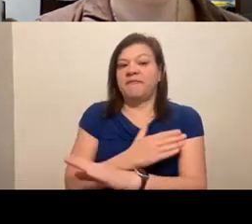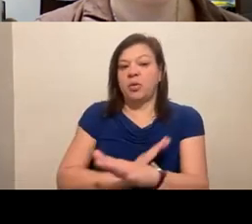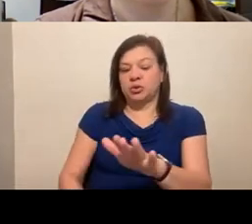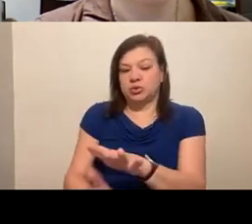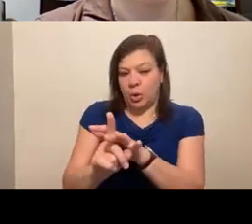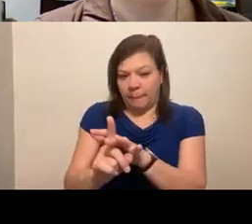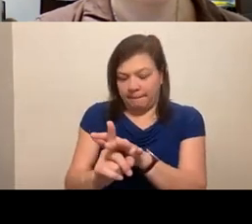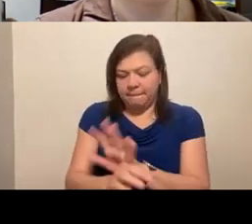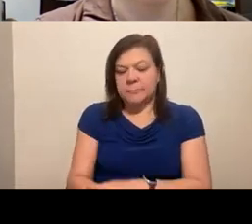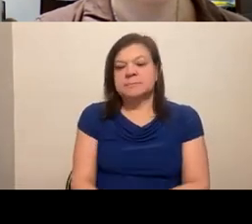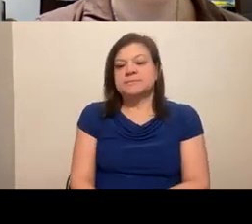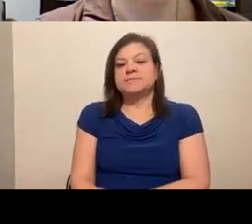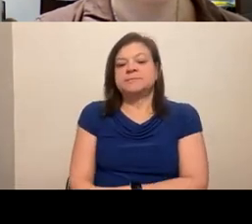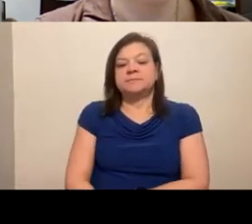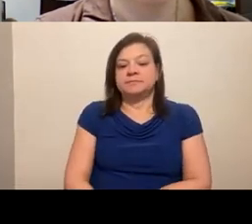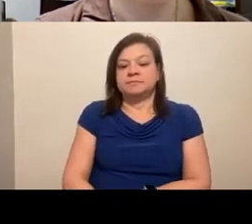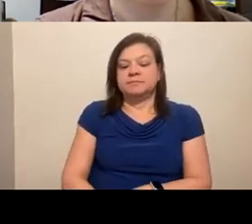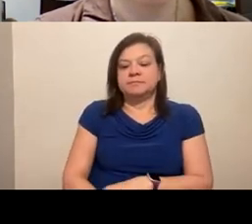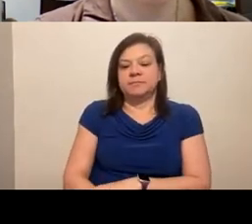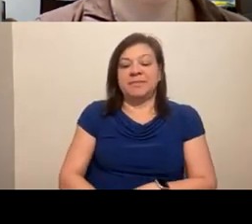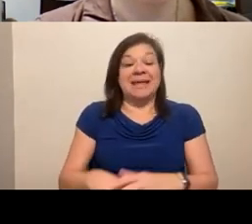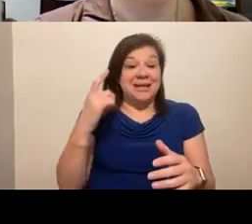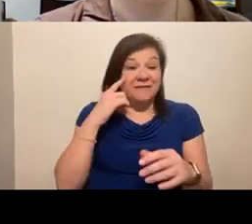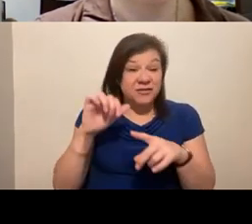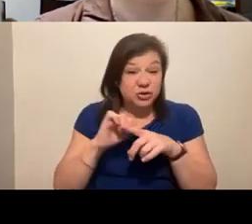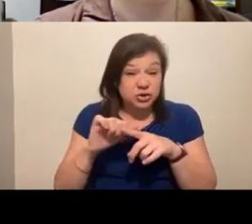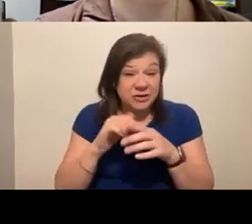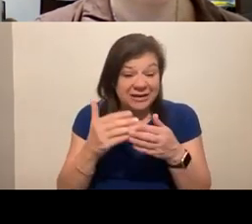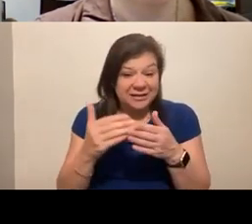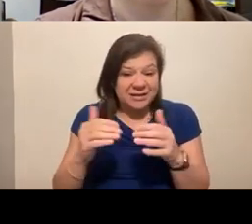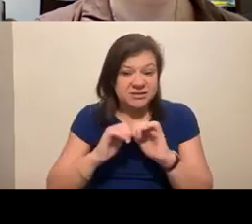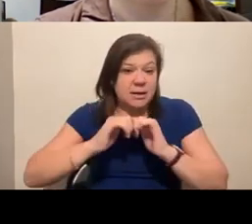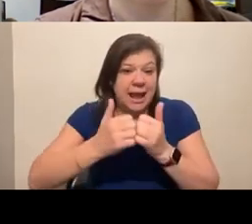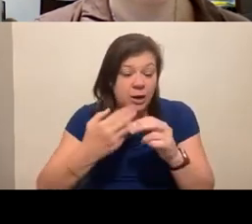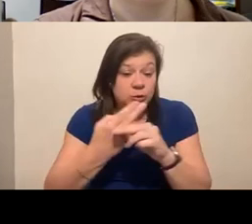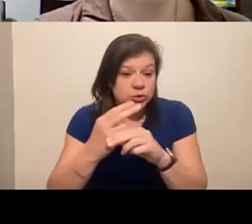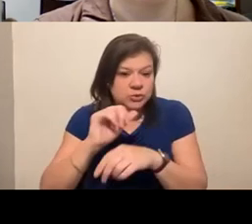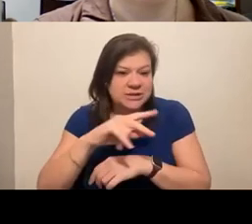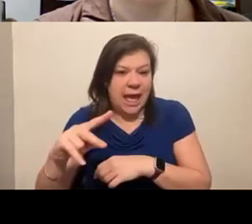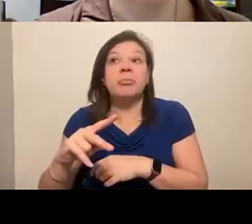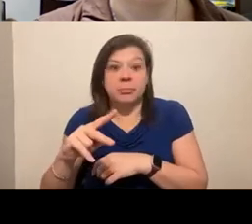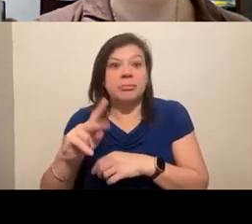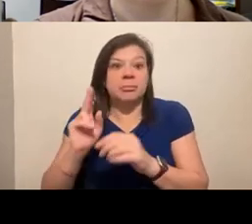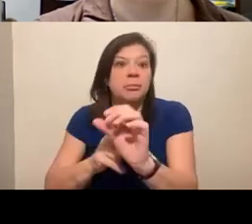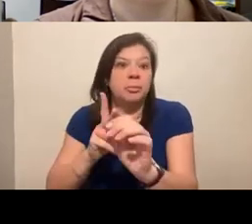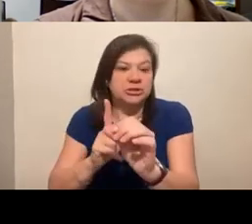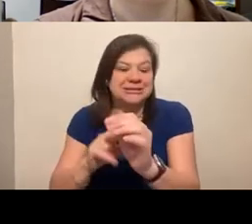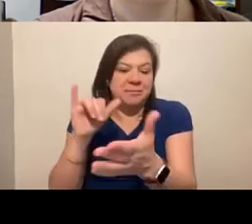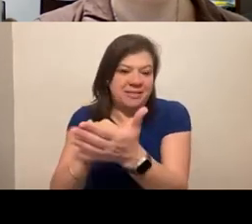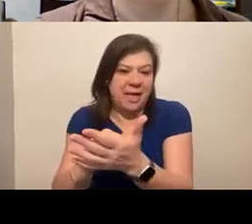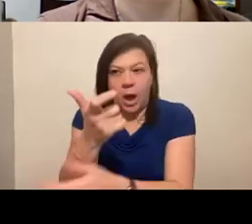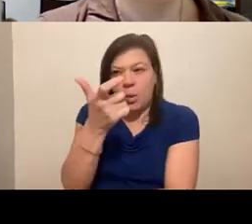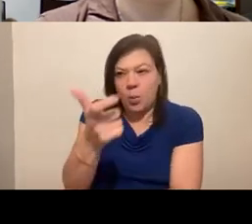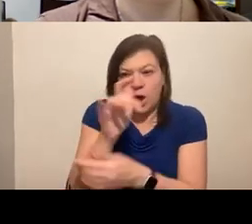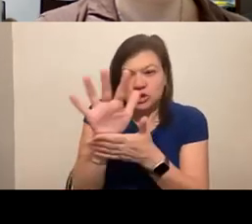the opportunity to, if they offer sort of training sessions about how to use it, see if you can attend one or watch a